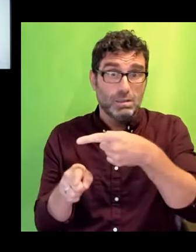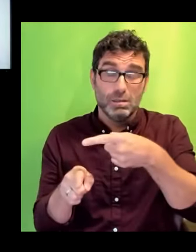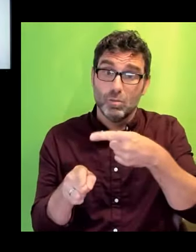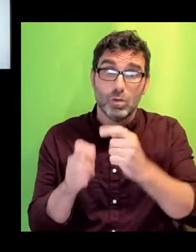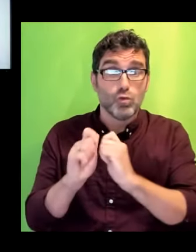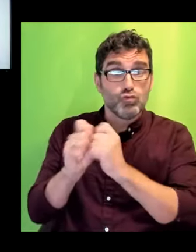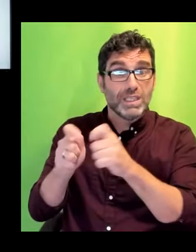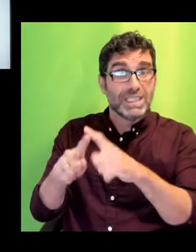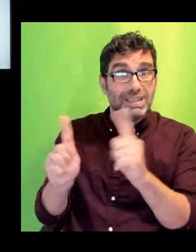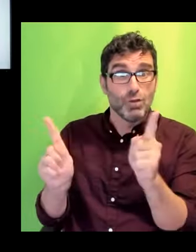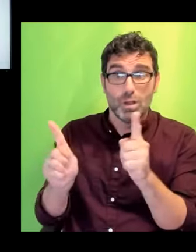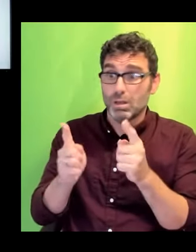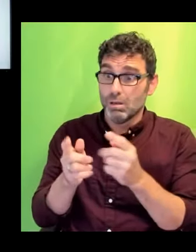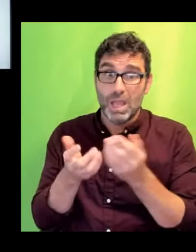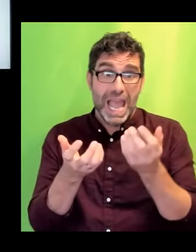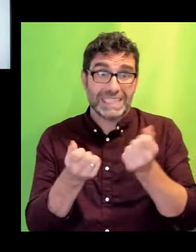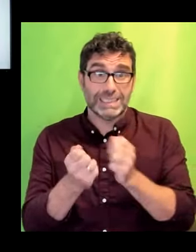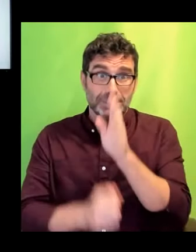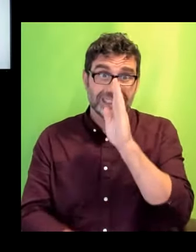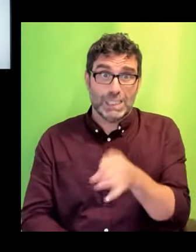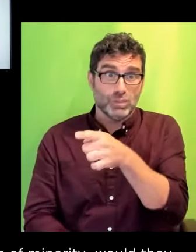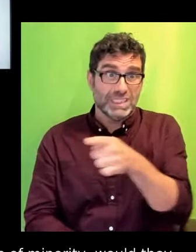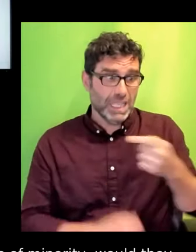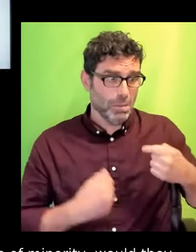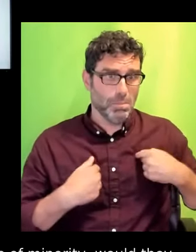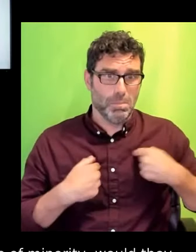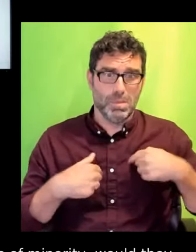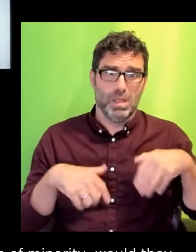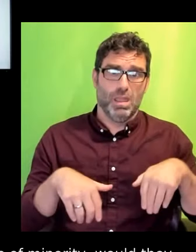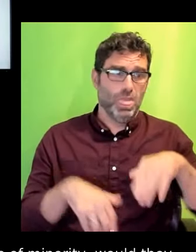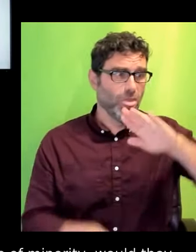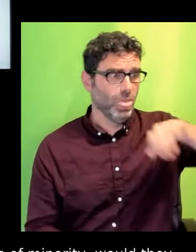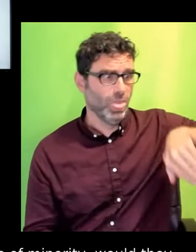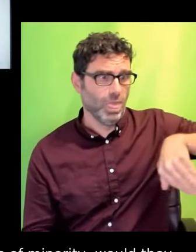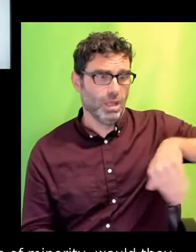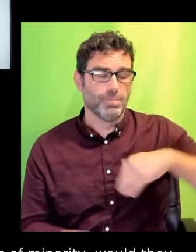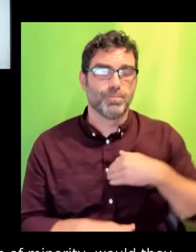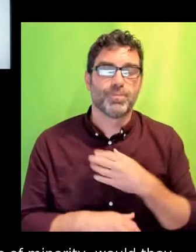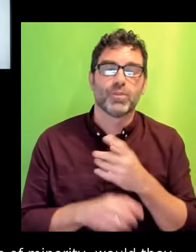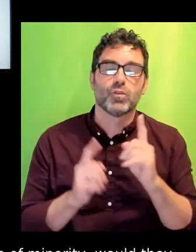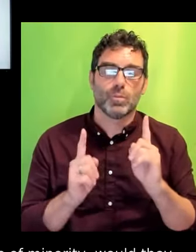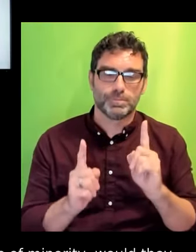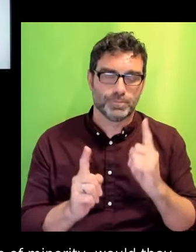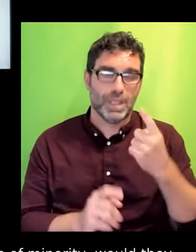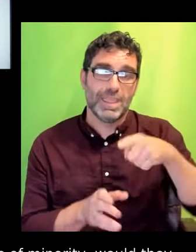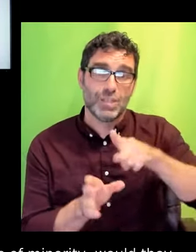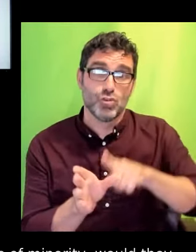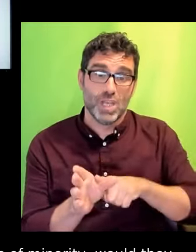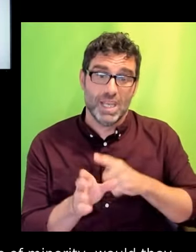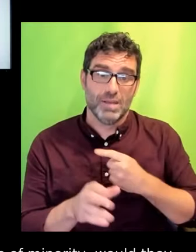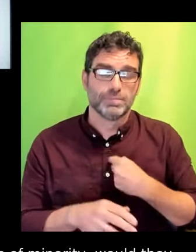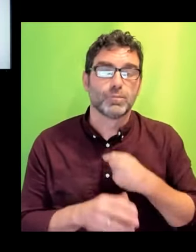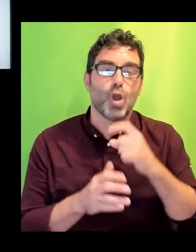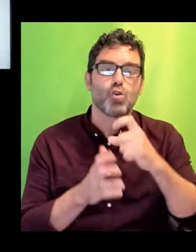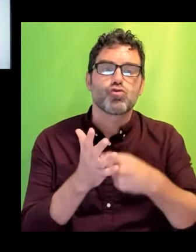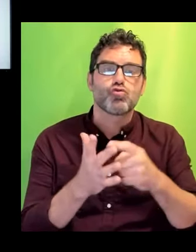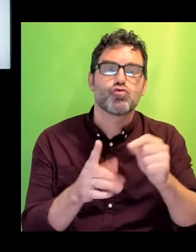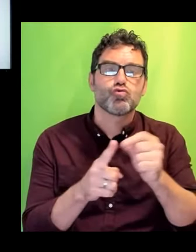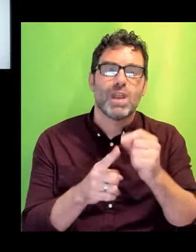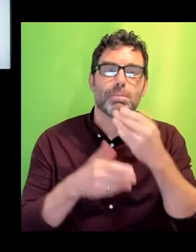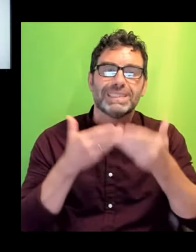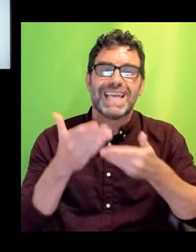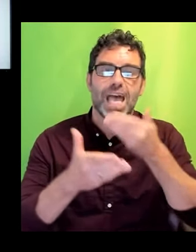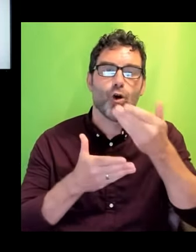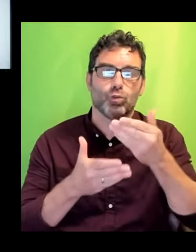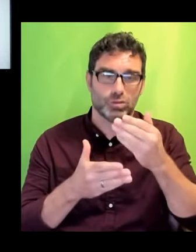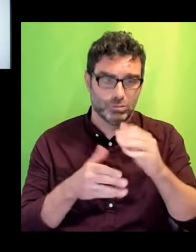Things are slowly changing. Crypt Tales was made this year. 10 minute BBC drama shorts told exclusively by a mighty team of disabled talent.